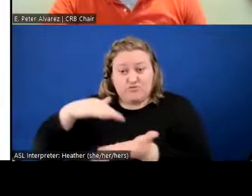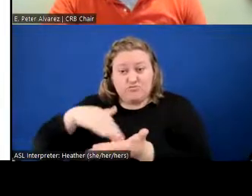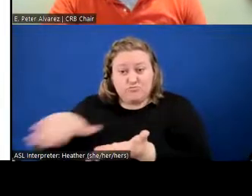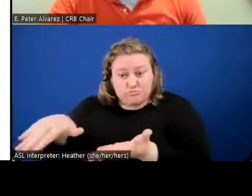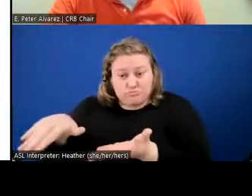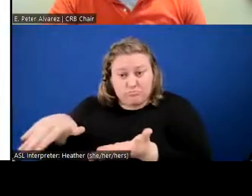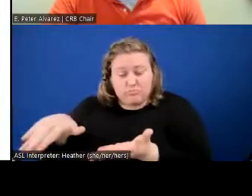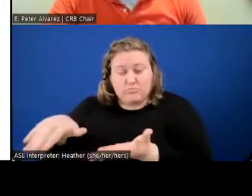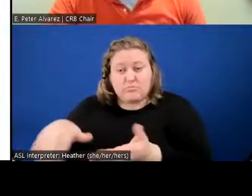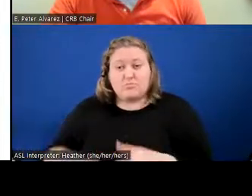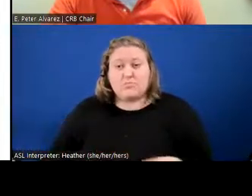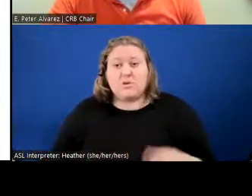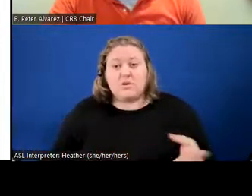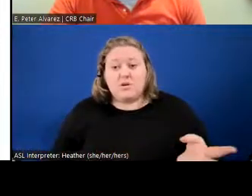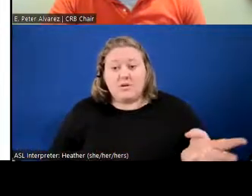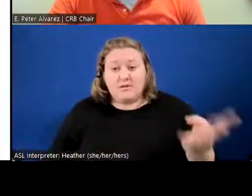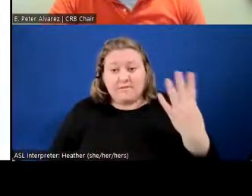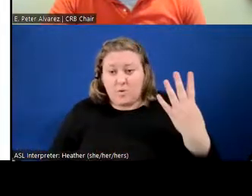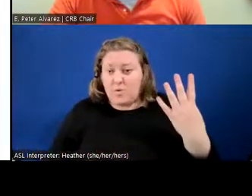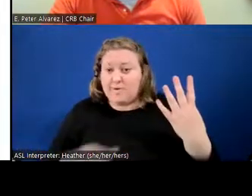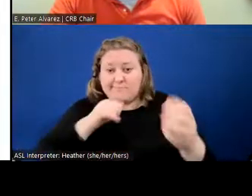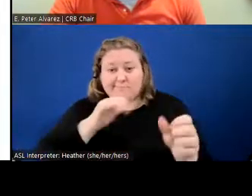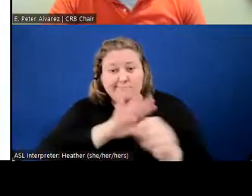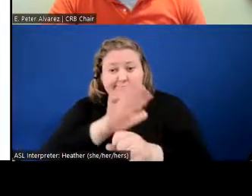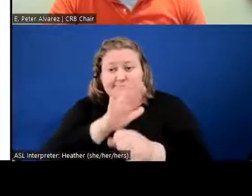Four, four for insufficient evidence.